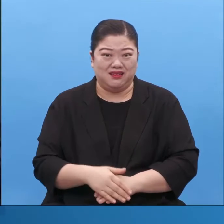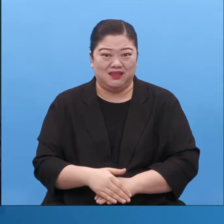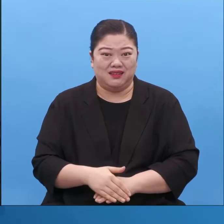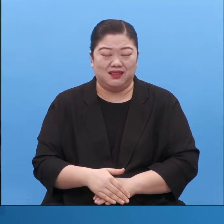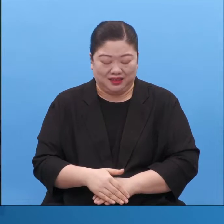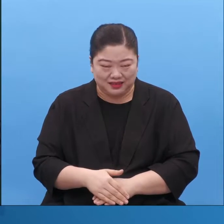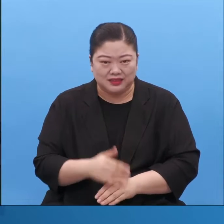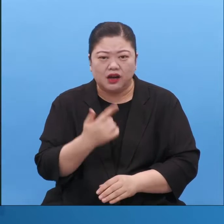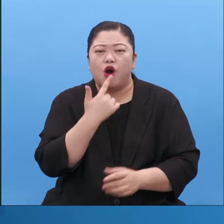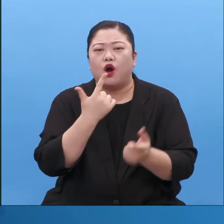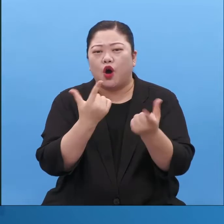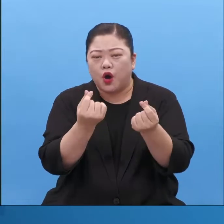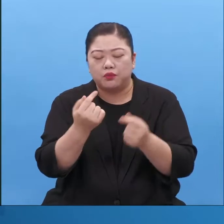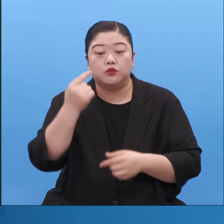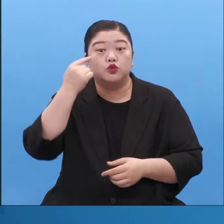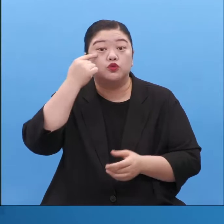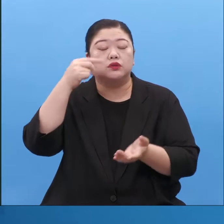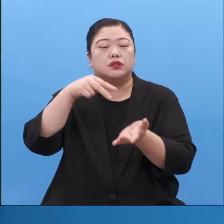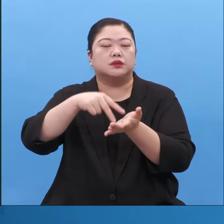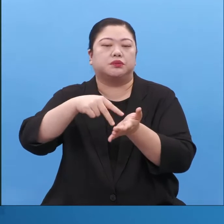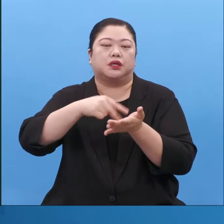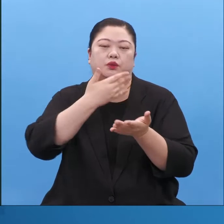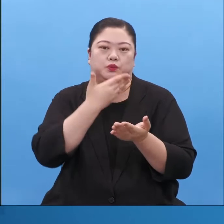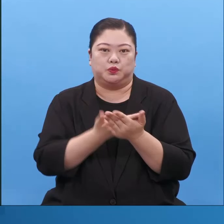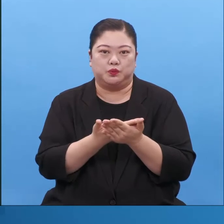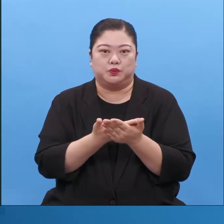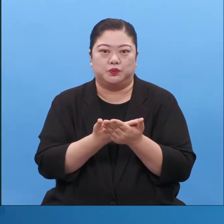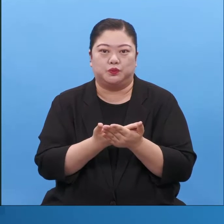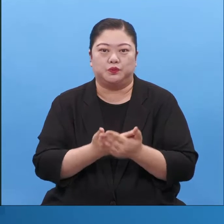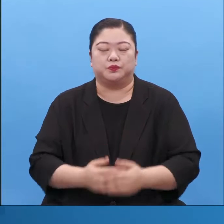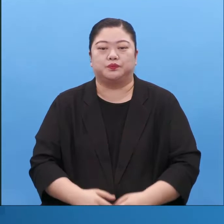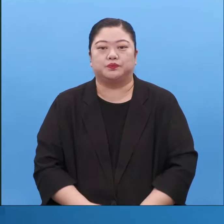and if you don't see this then you can't see a single thing correctly in the Bible